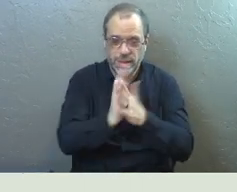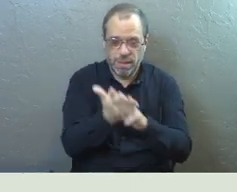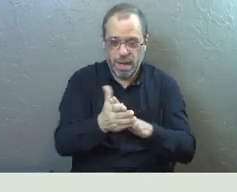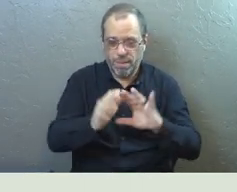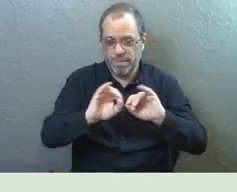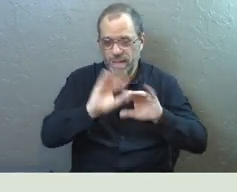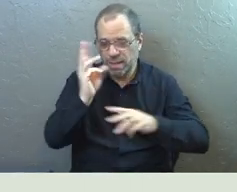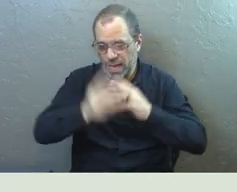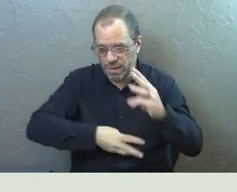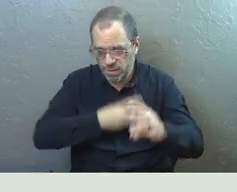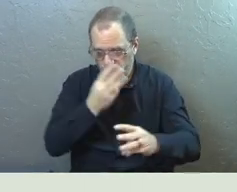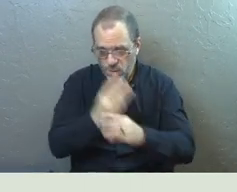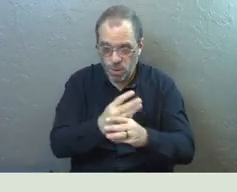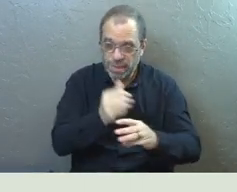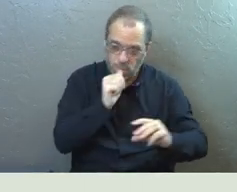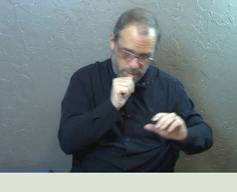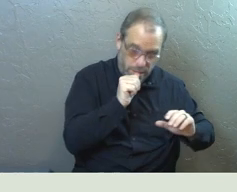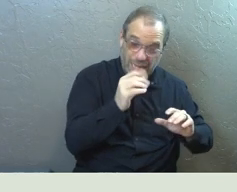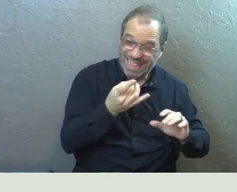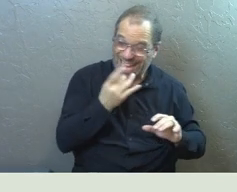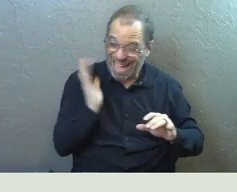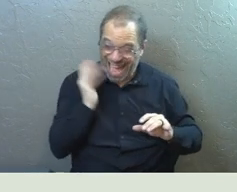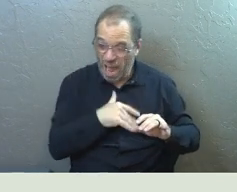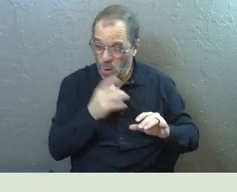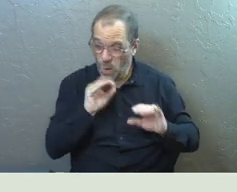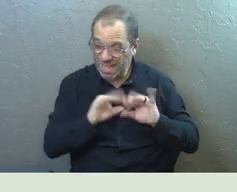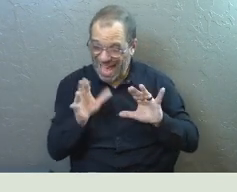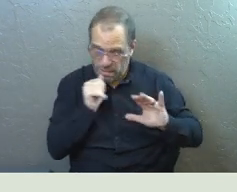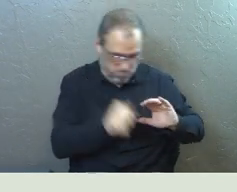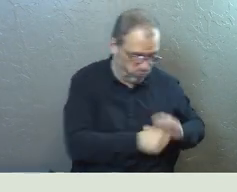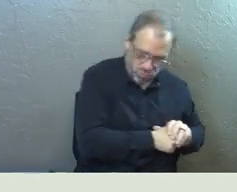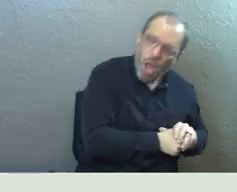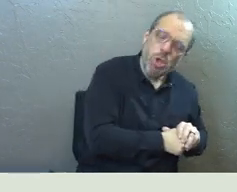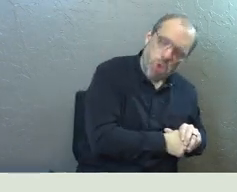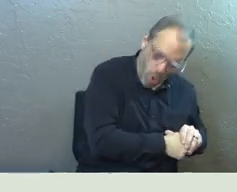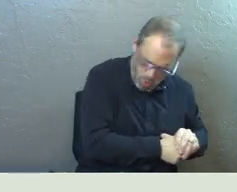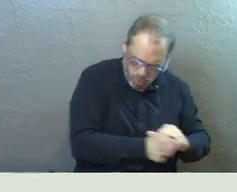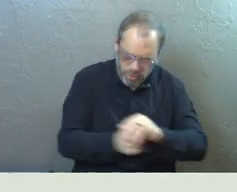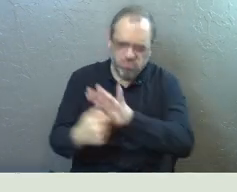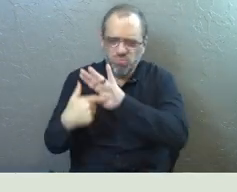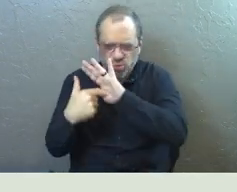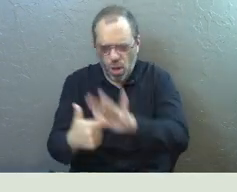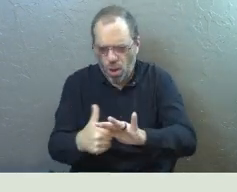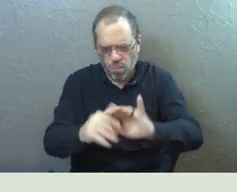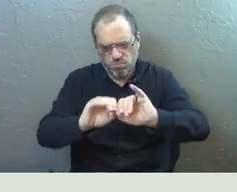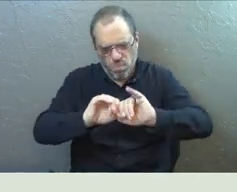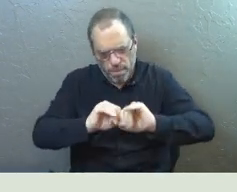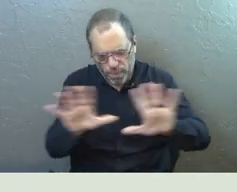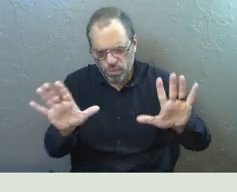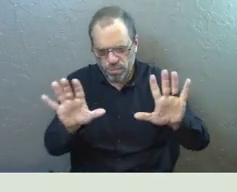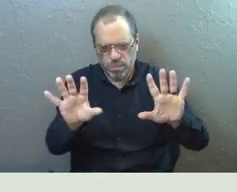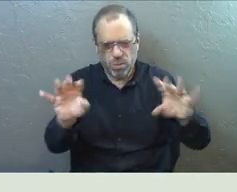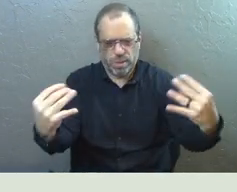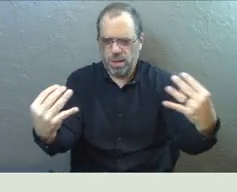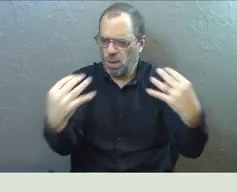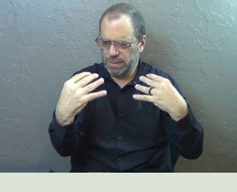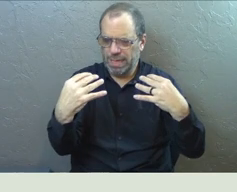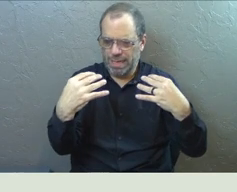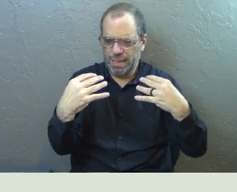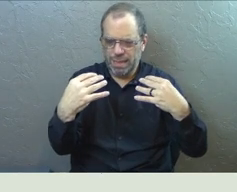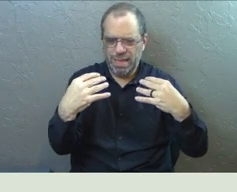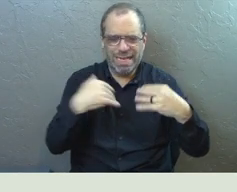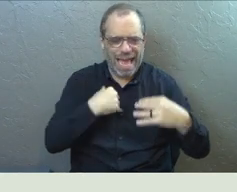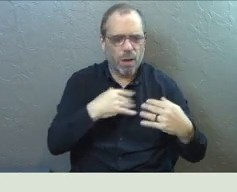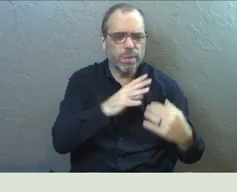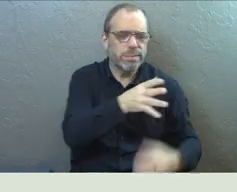to not hide our light under a basket, but, God, to make it plain and clear for everyone to see who's looking at us. The way that we